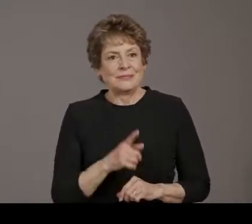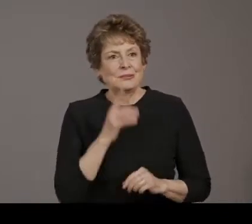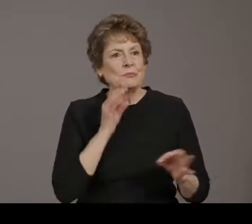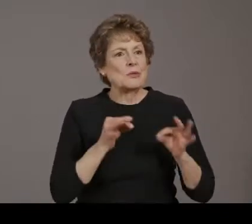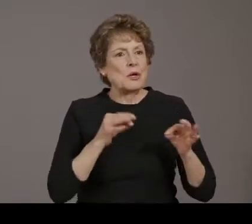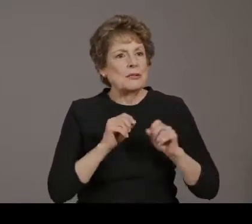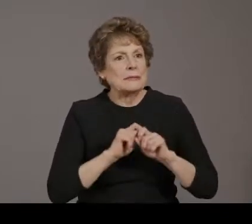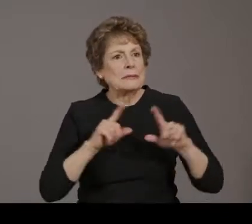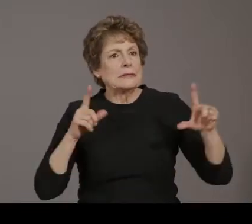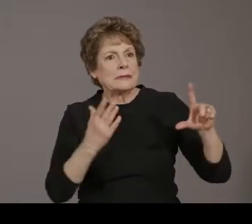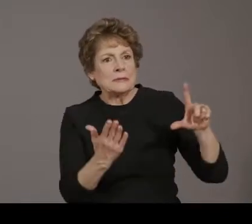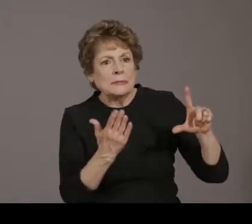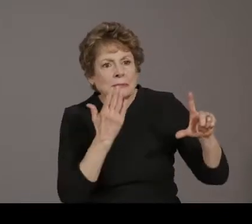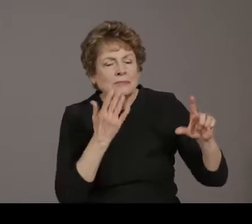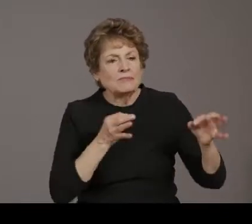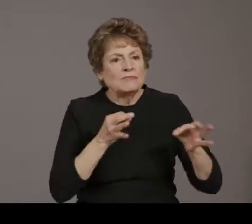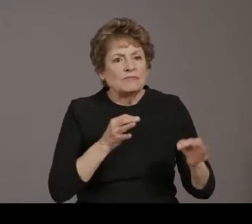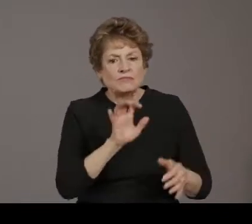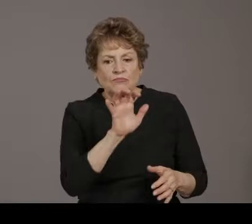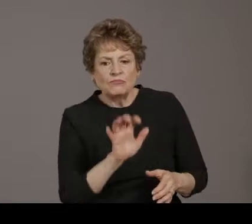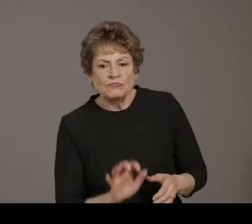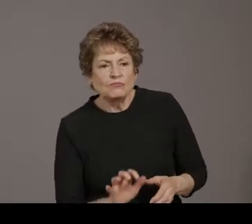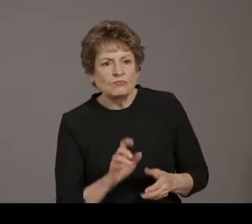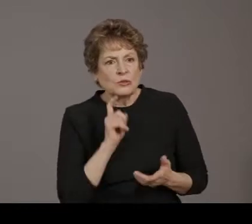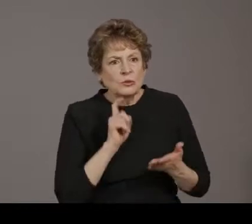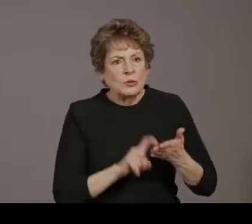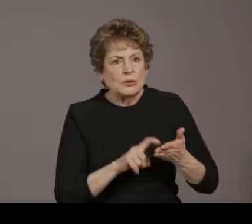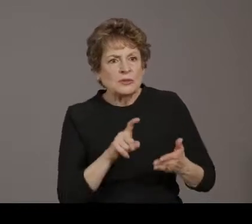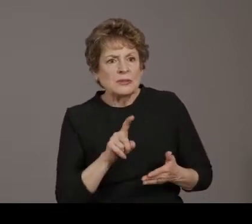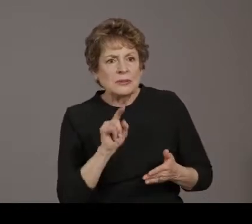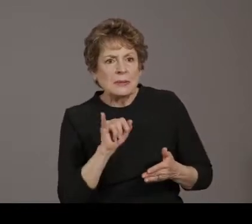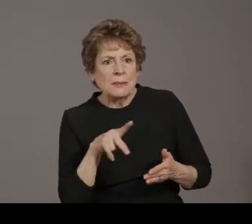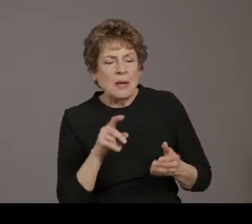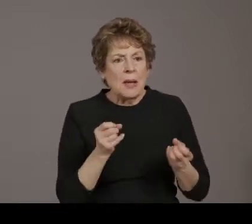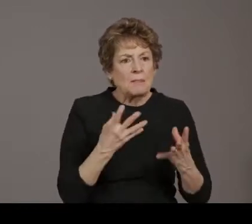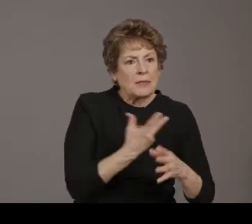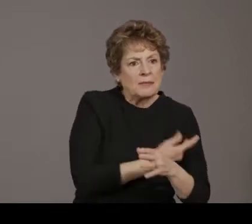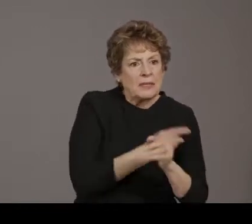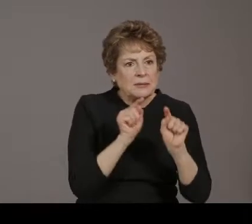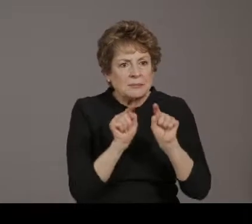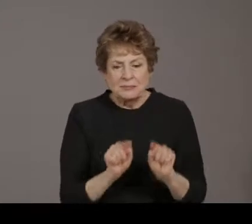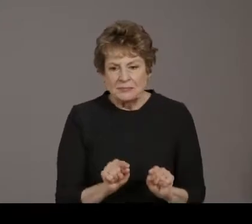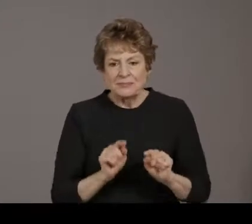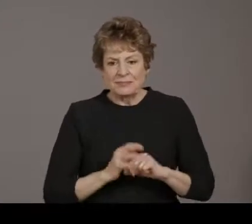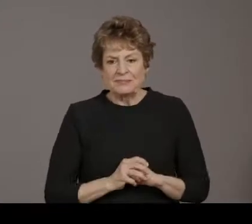the total number of vaccines administered by patient residents.